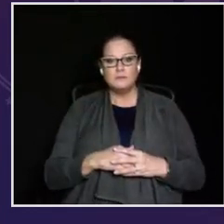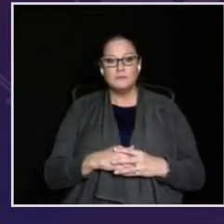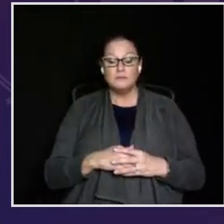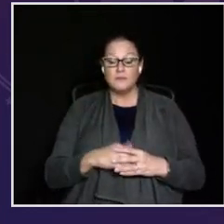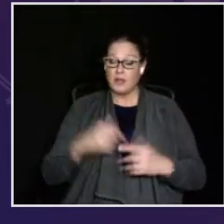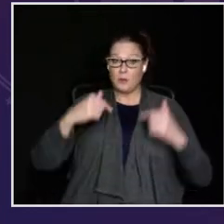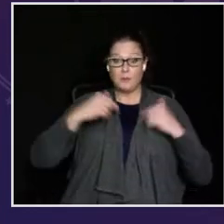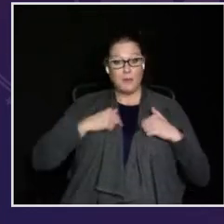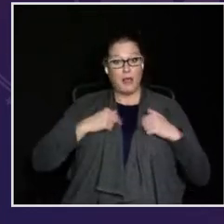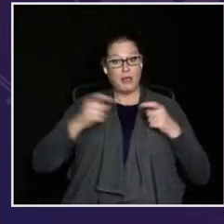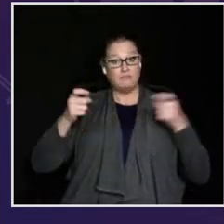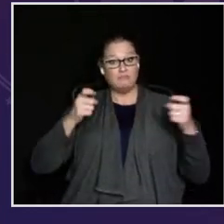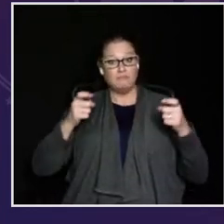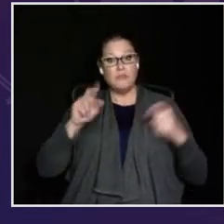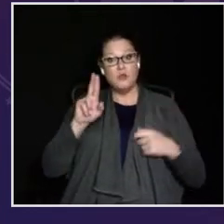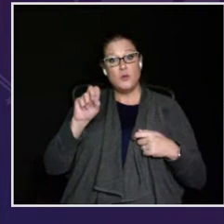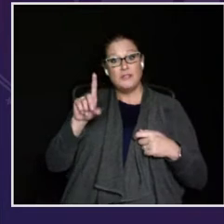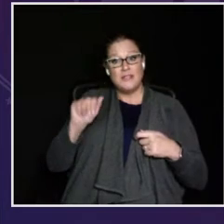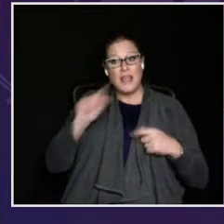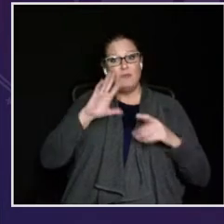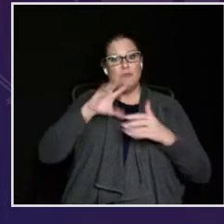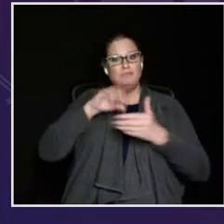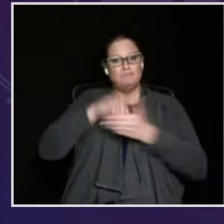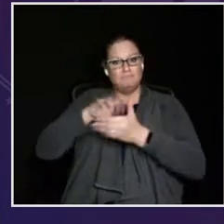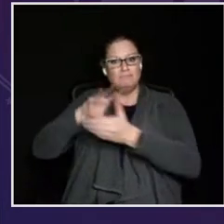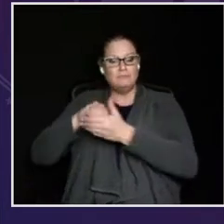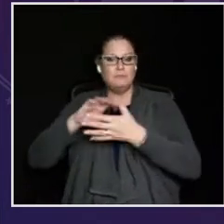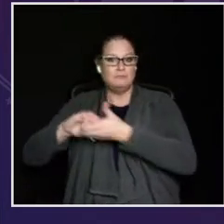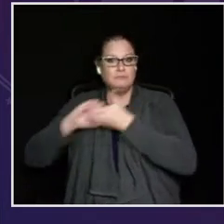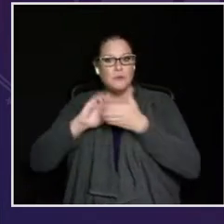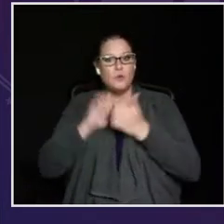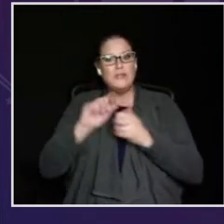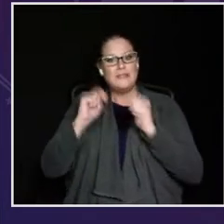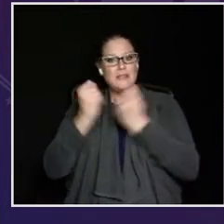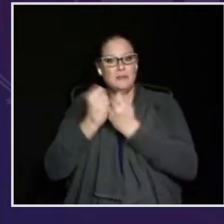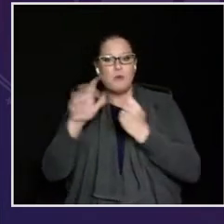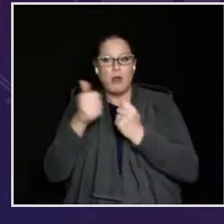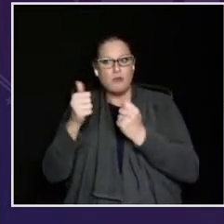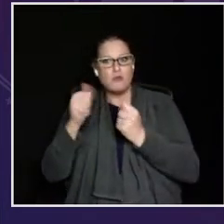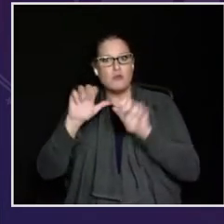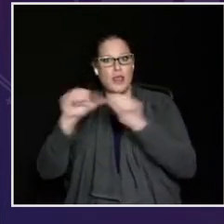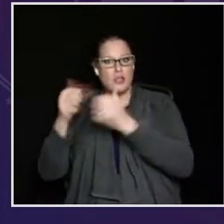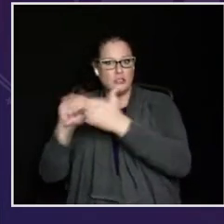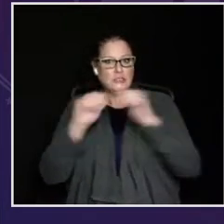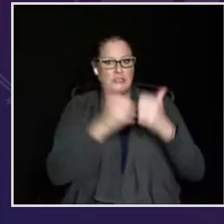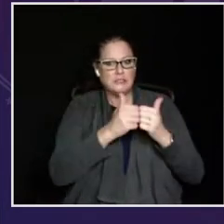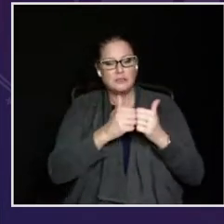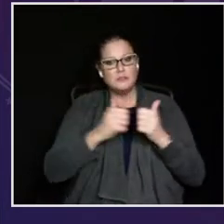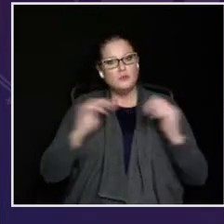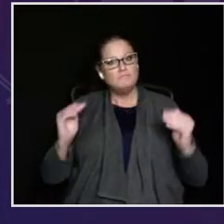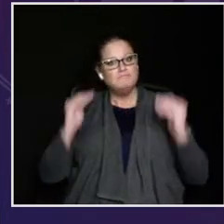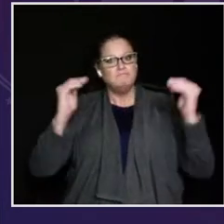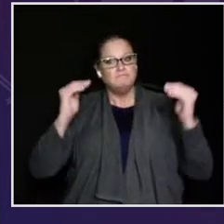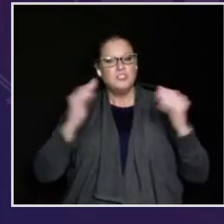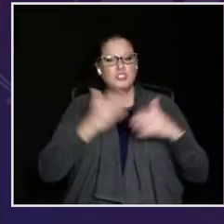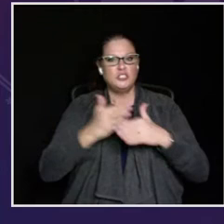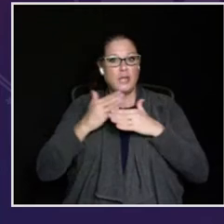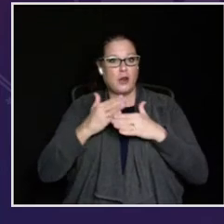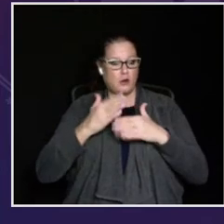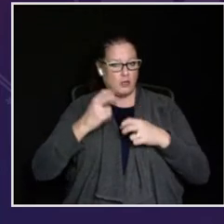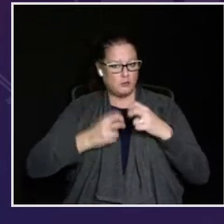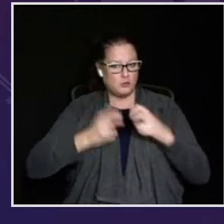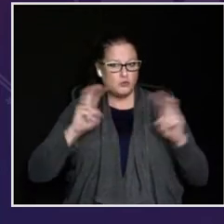for all of us. And under my watch, the USDA will be a team player working with our sister agencies